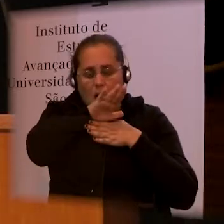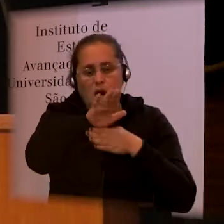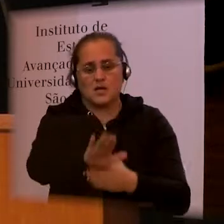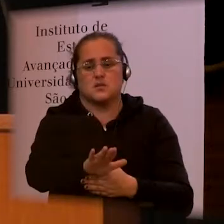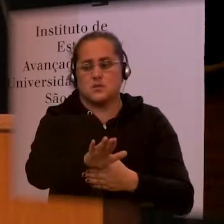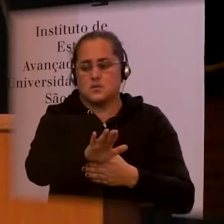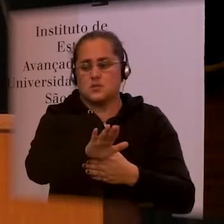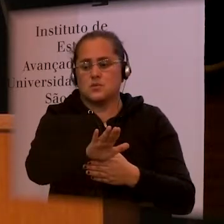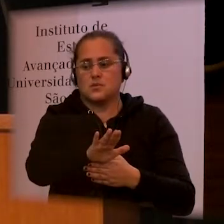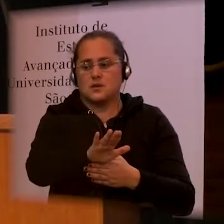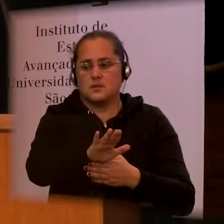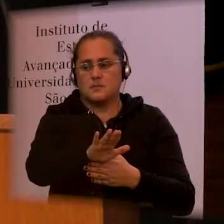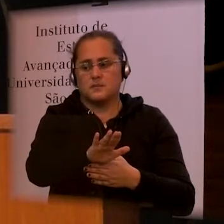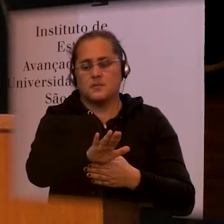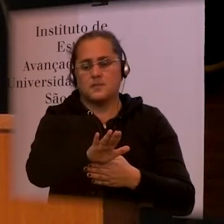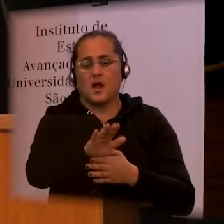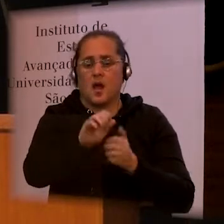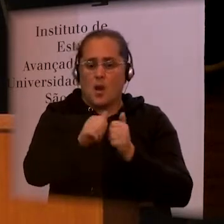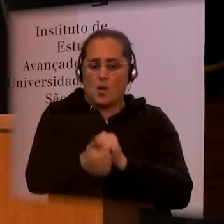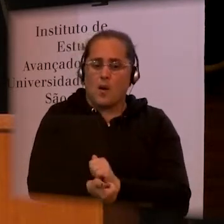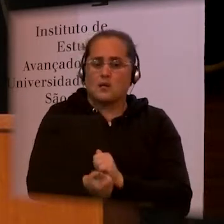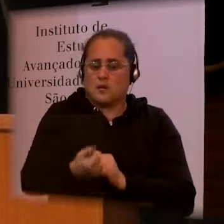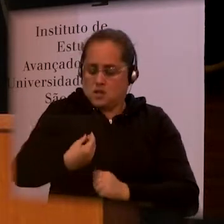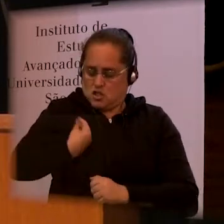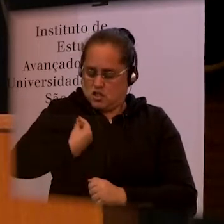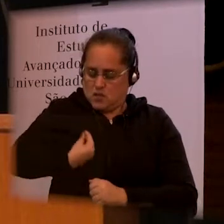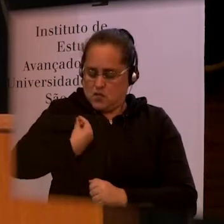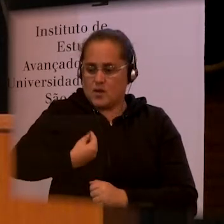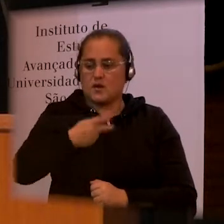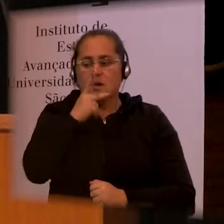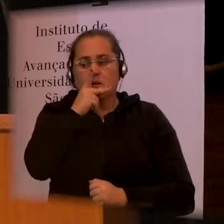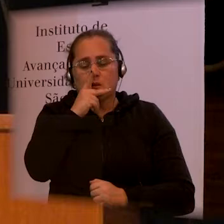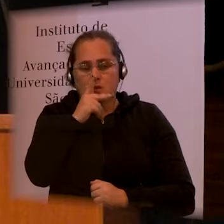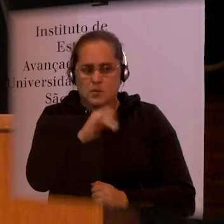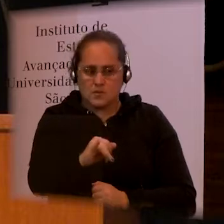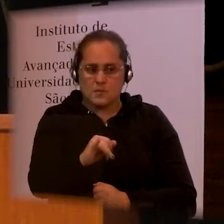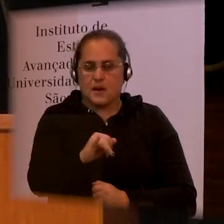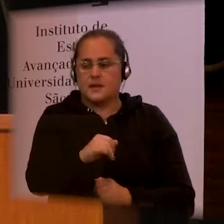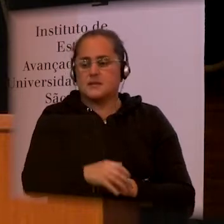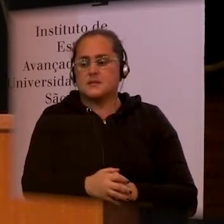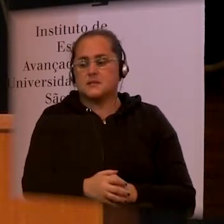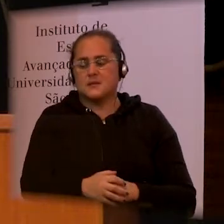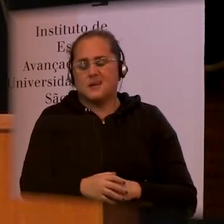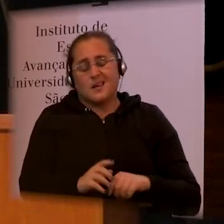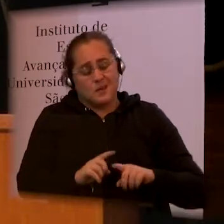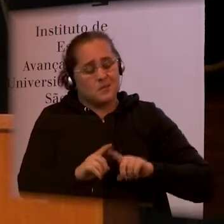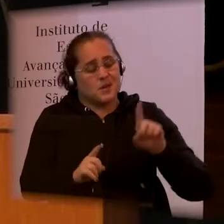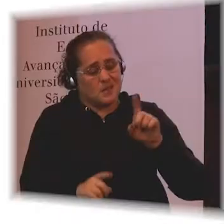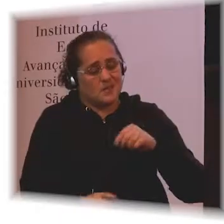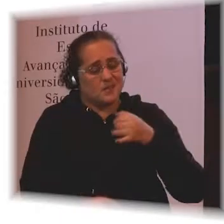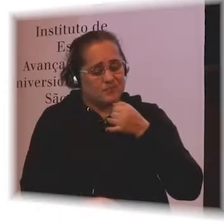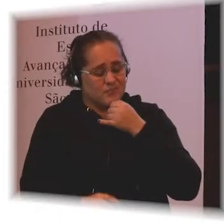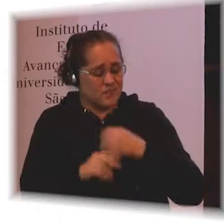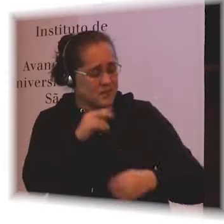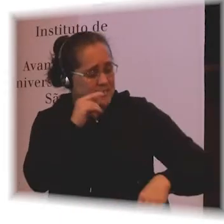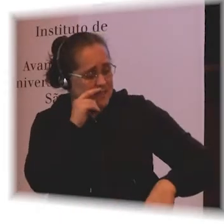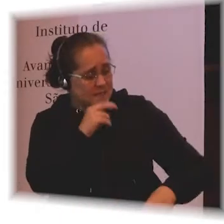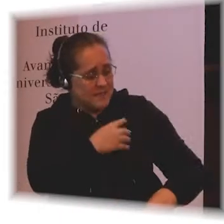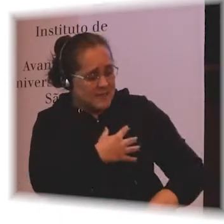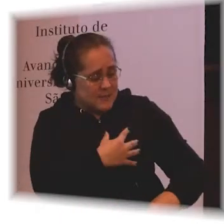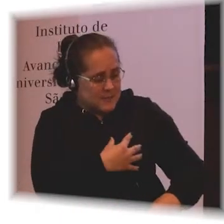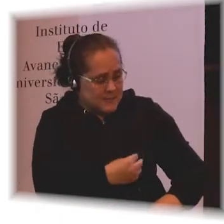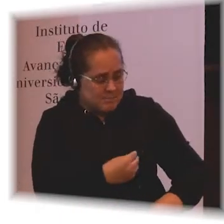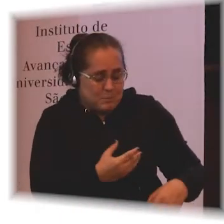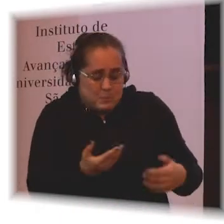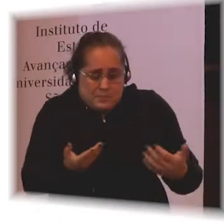an impact on the functioning of the child, but we've shown that it helps the parents. And so our plan is